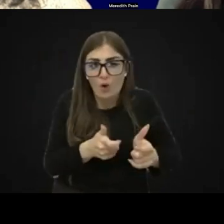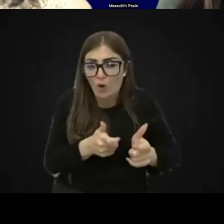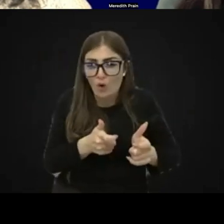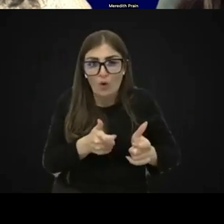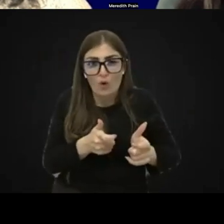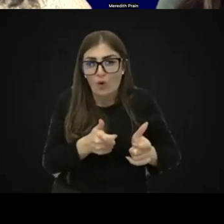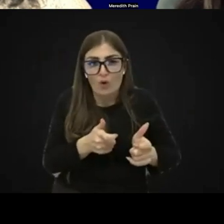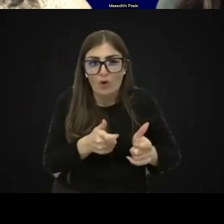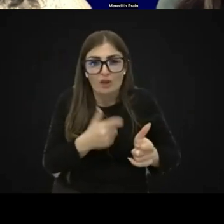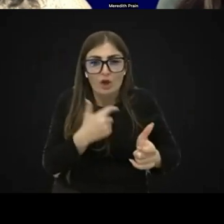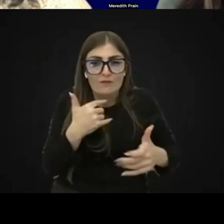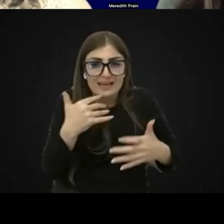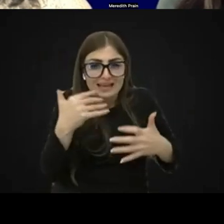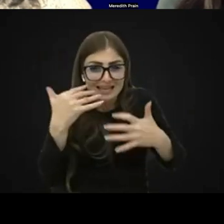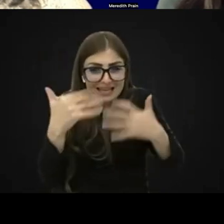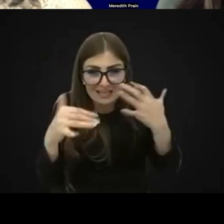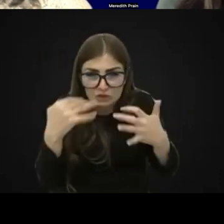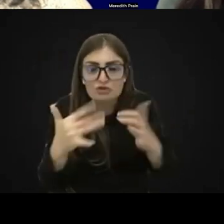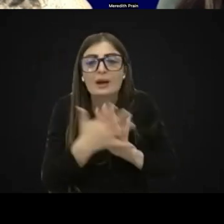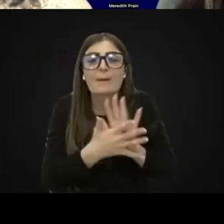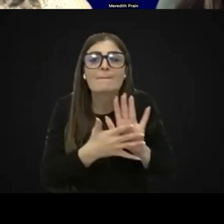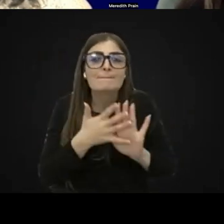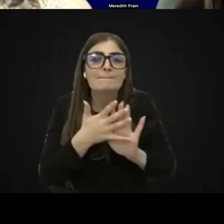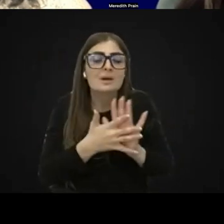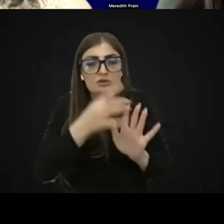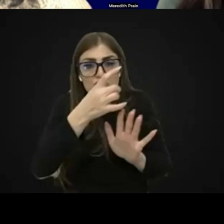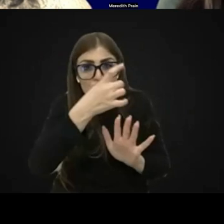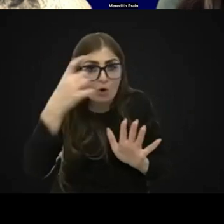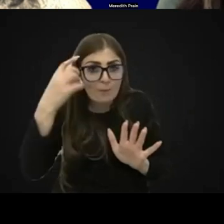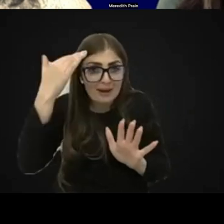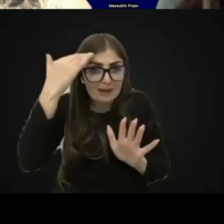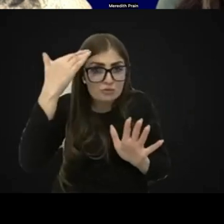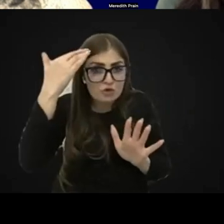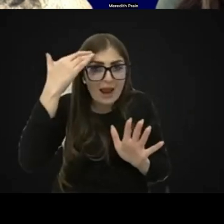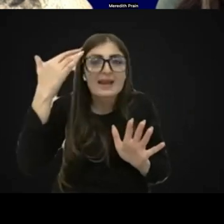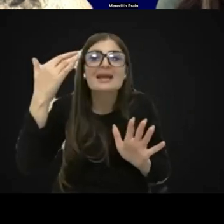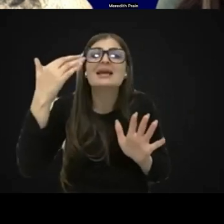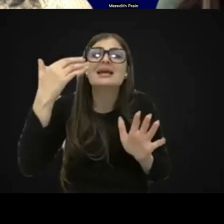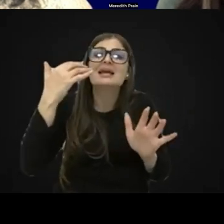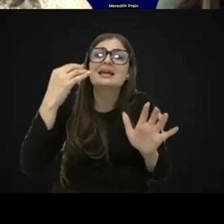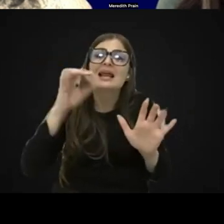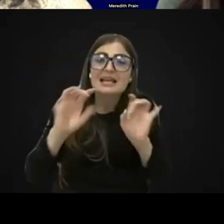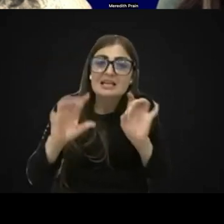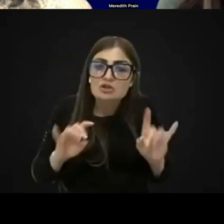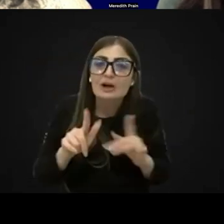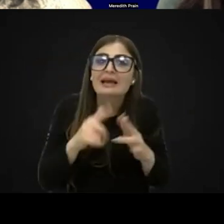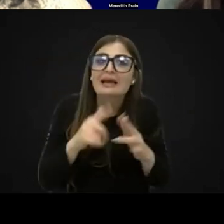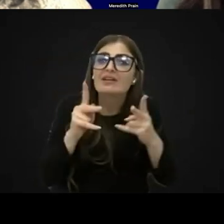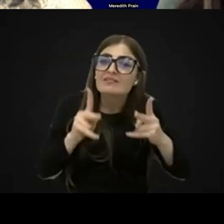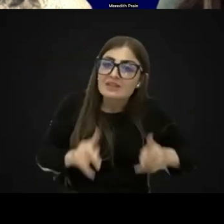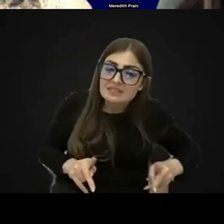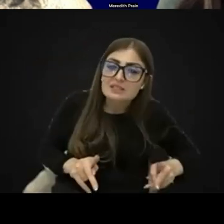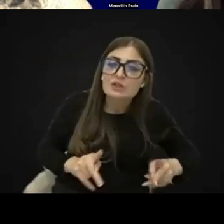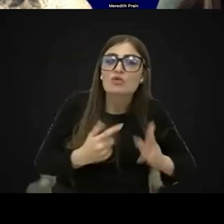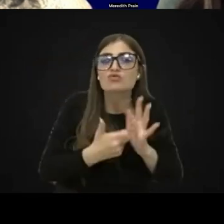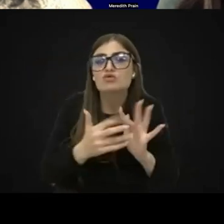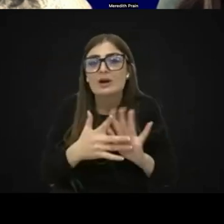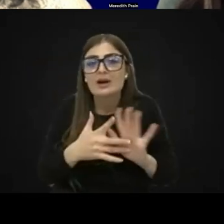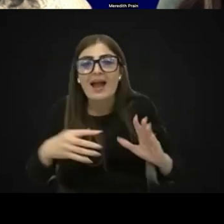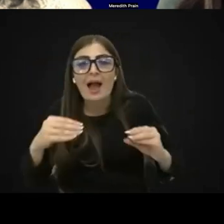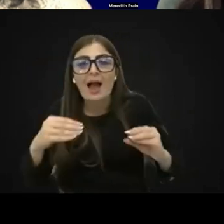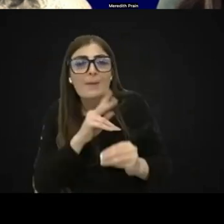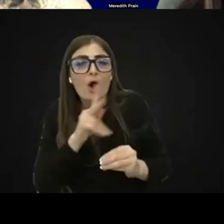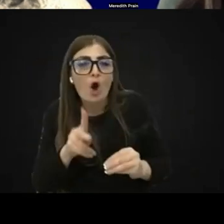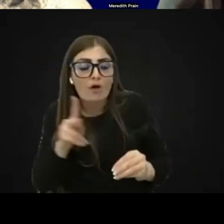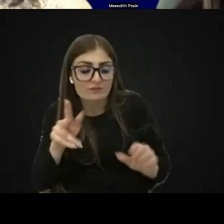of injury? For example, traumatic brain injury, when physical rehab is often